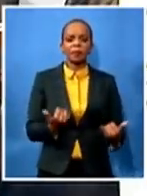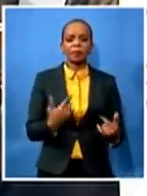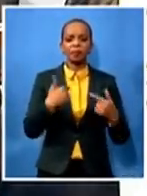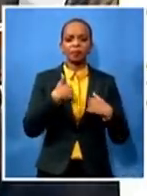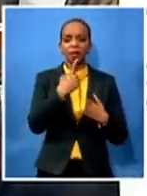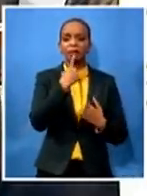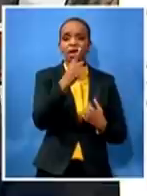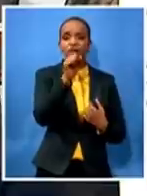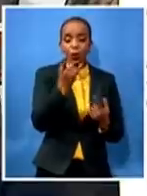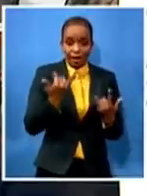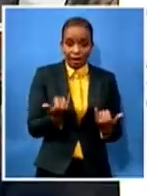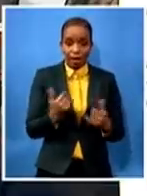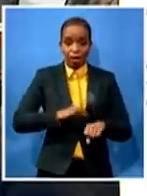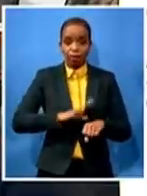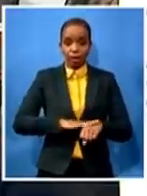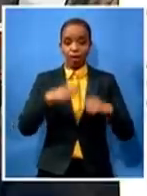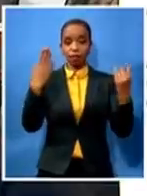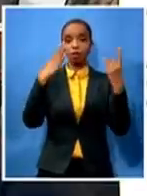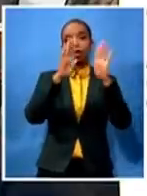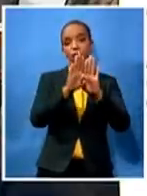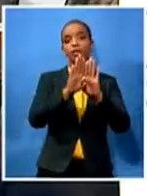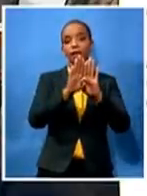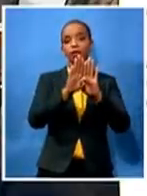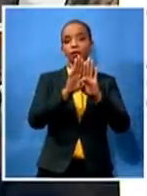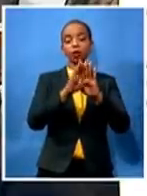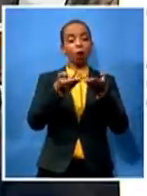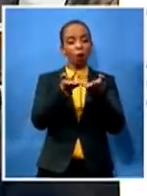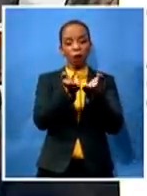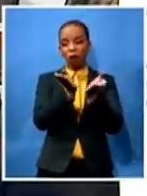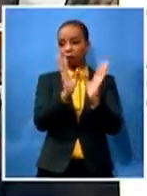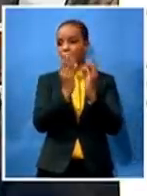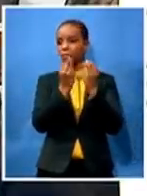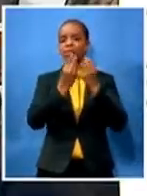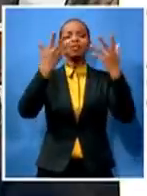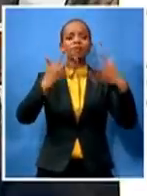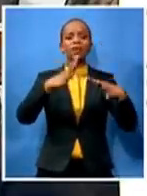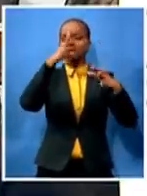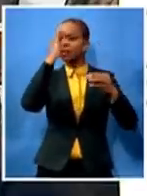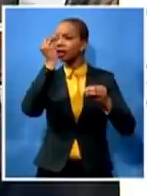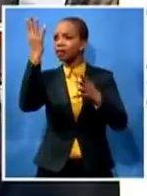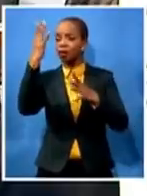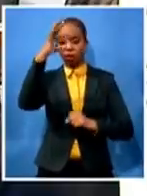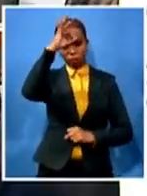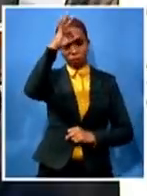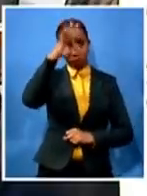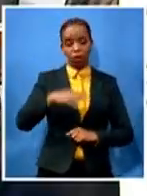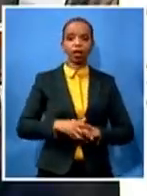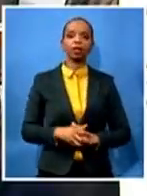these things were reported to the police and precisely because of that i can say